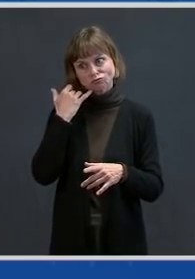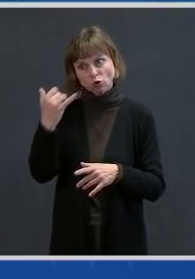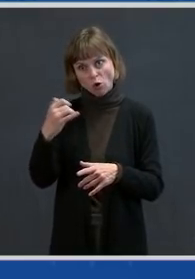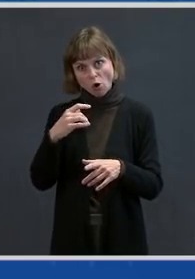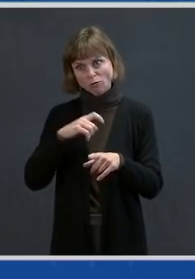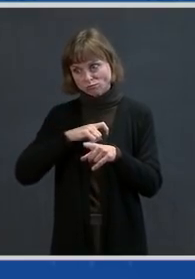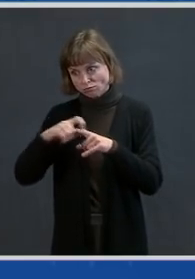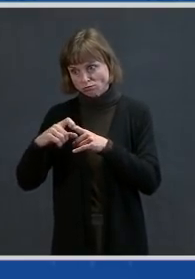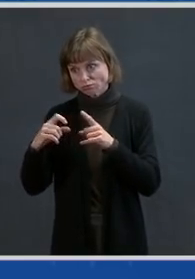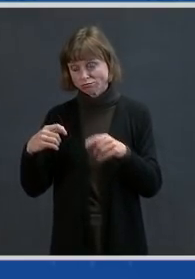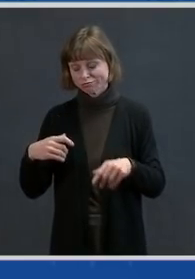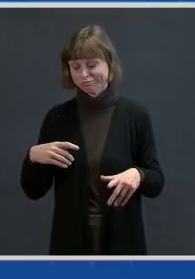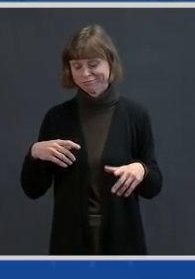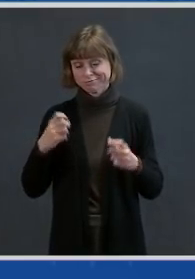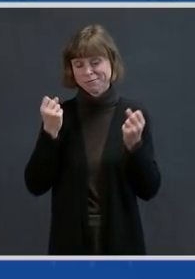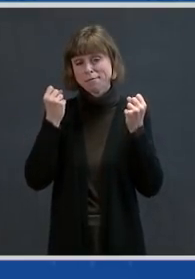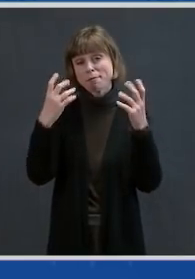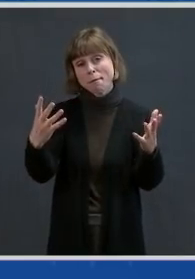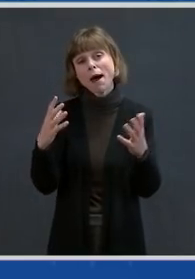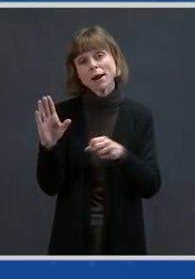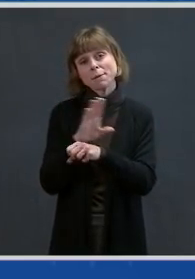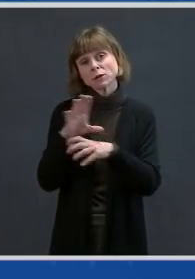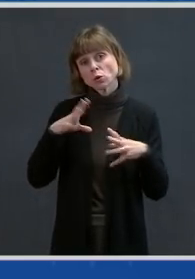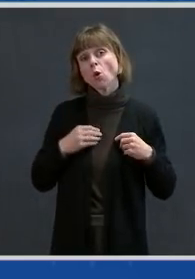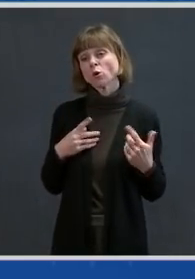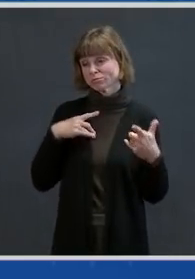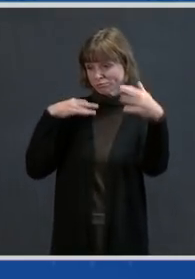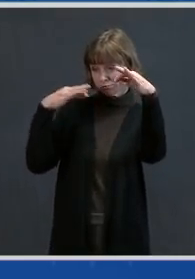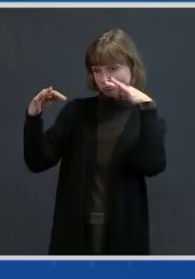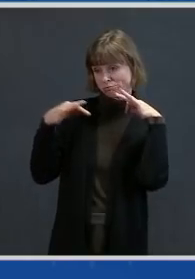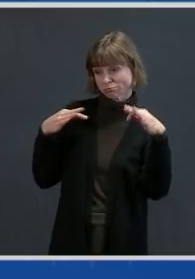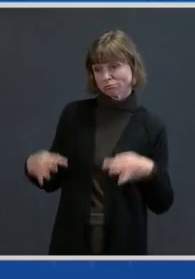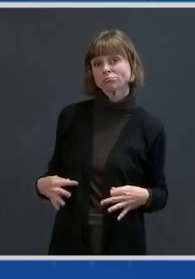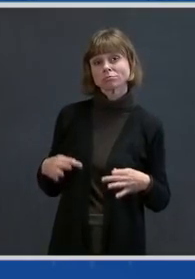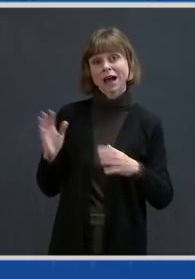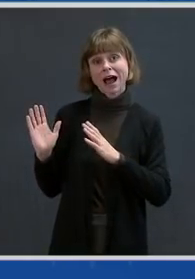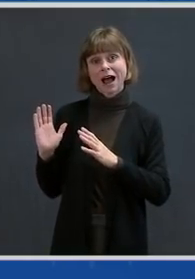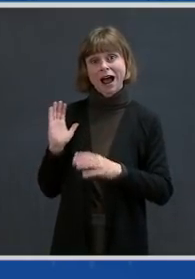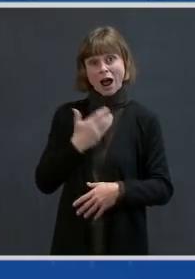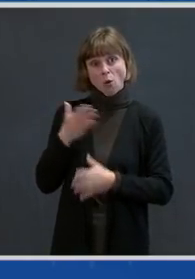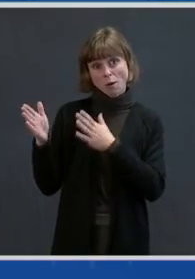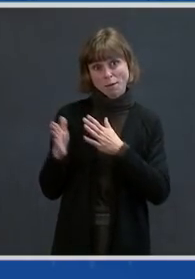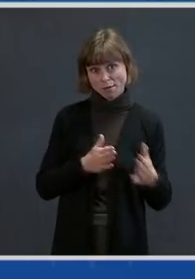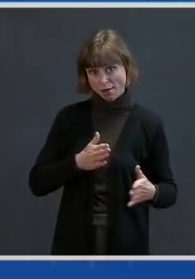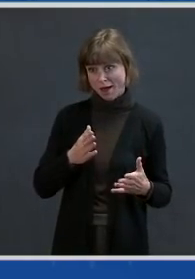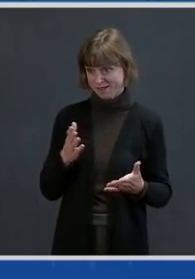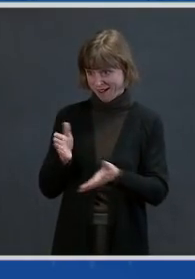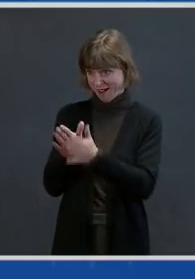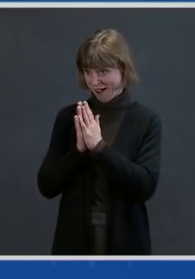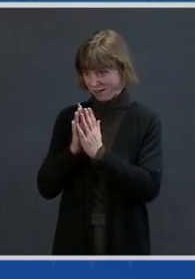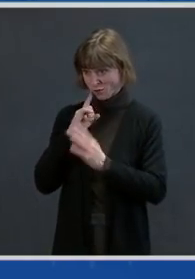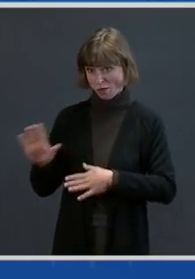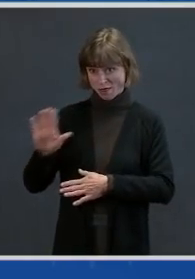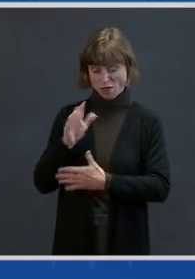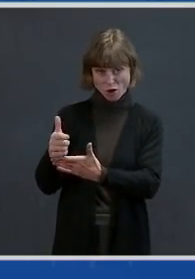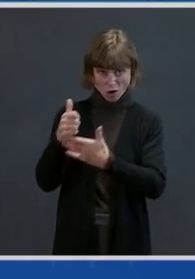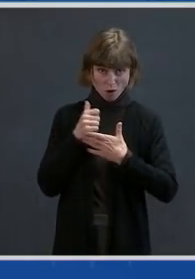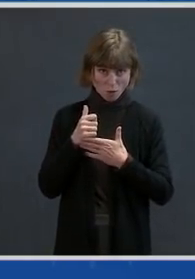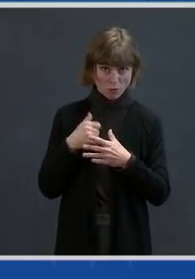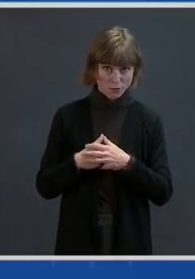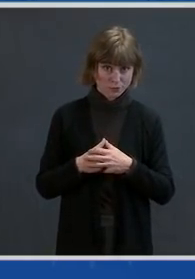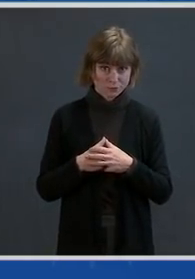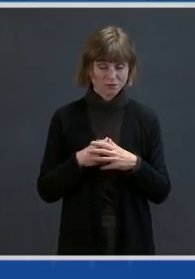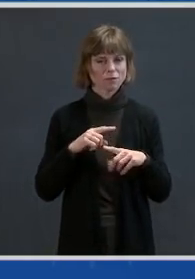this call to action and ask for their help and participation. But the work has already begun. Since we've arrived,